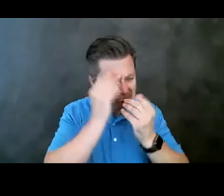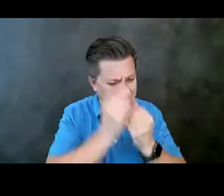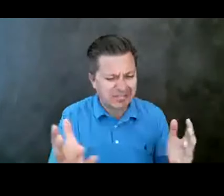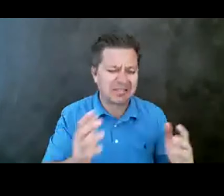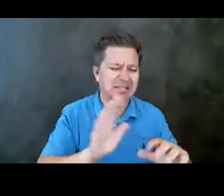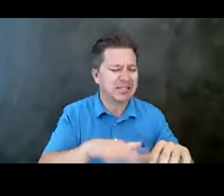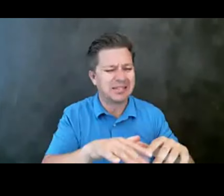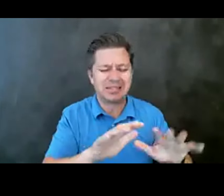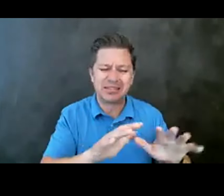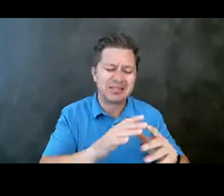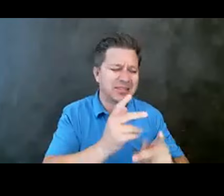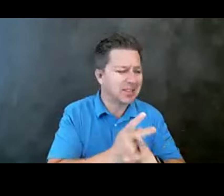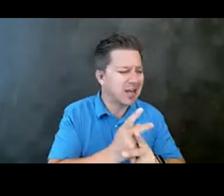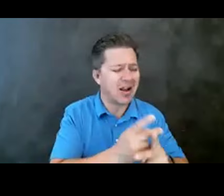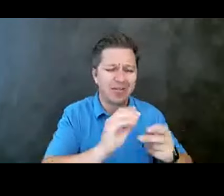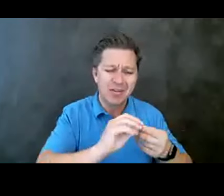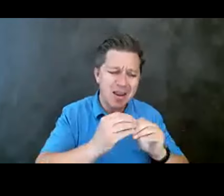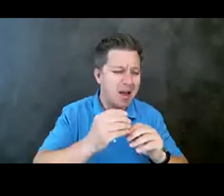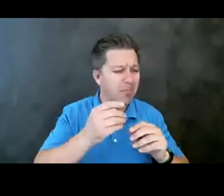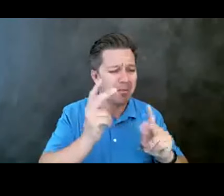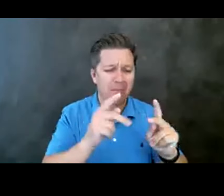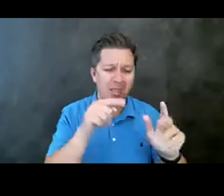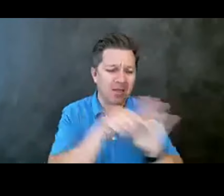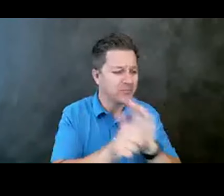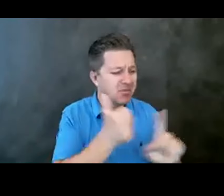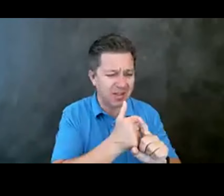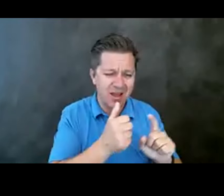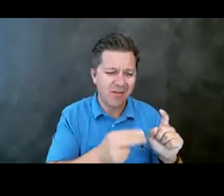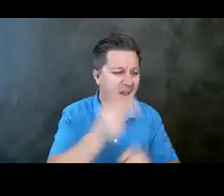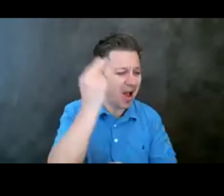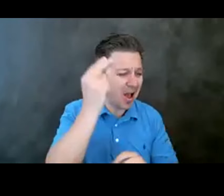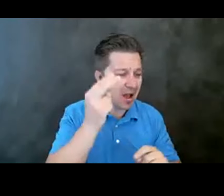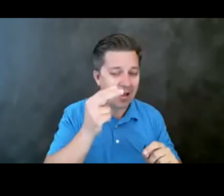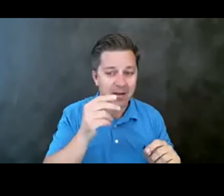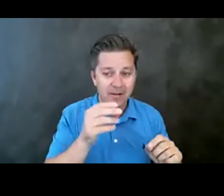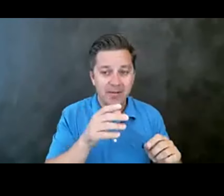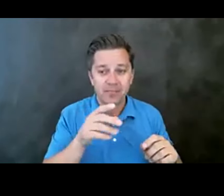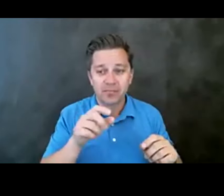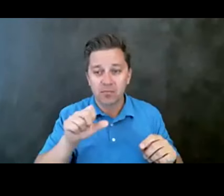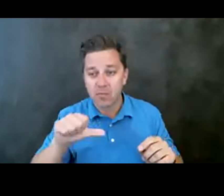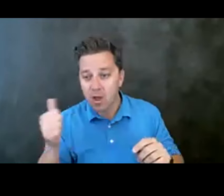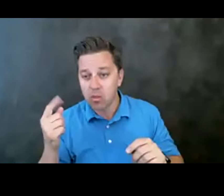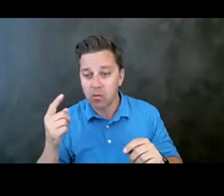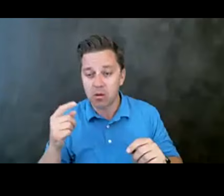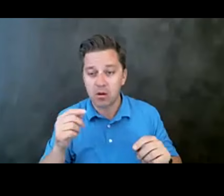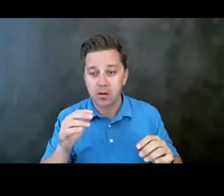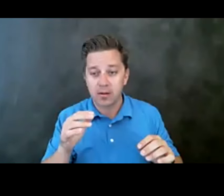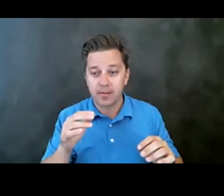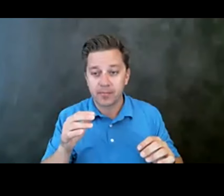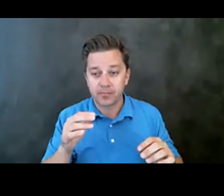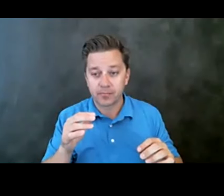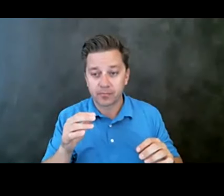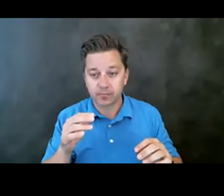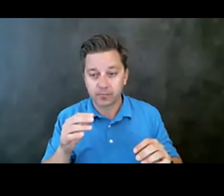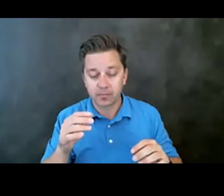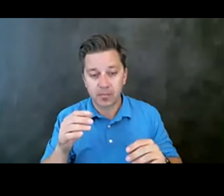associated with the Coronado Bridge, while the other hand was trying to raise awareness about the need for that, for the barrier,